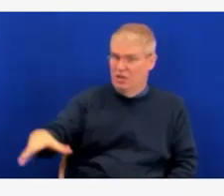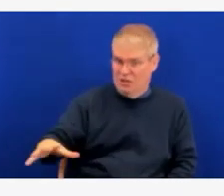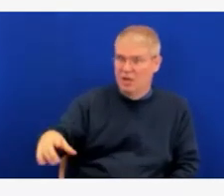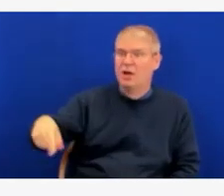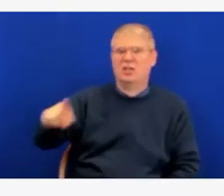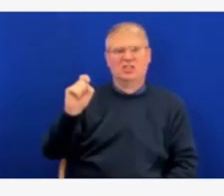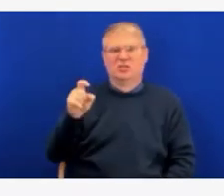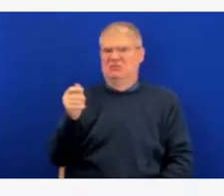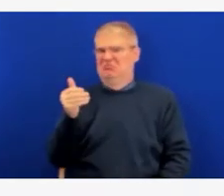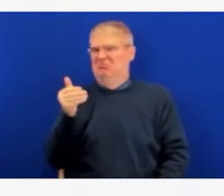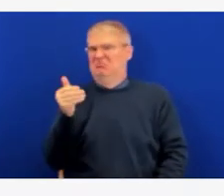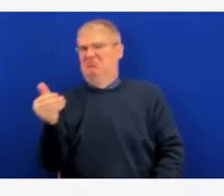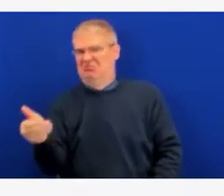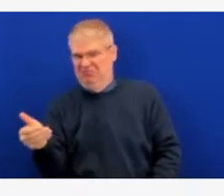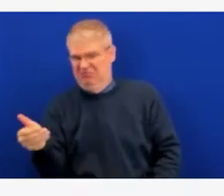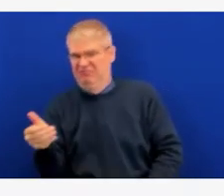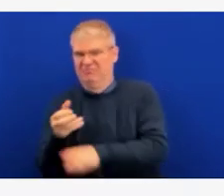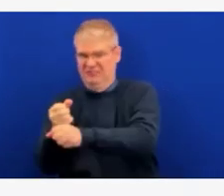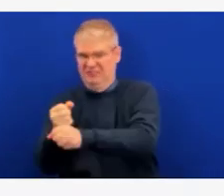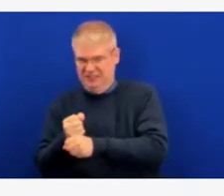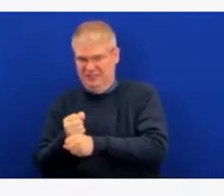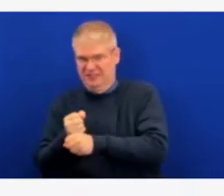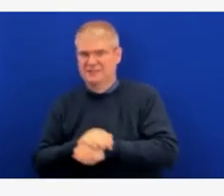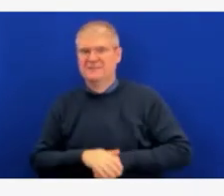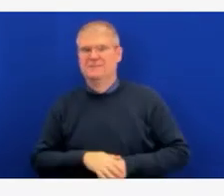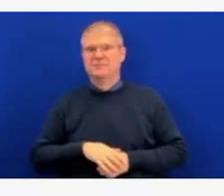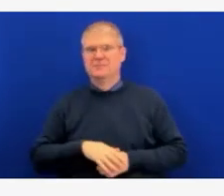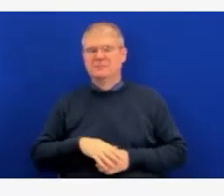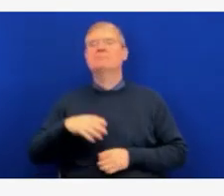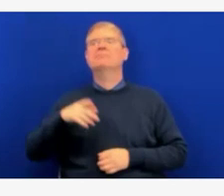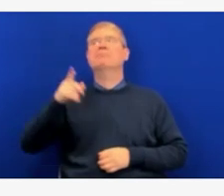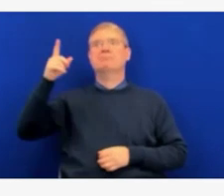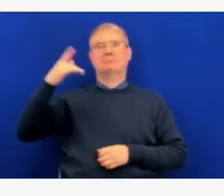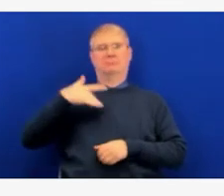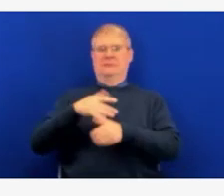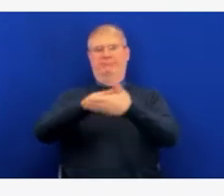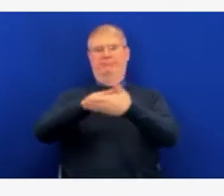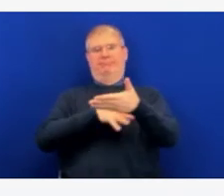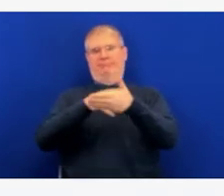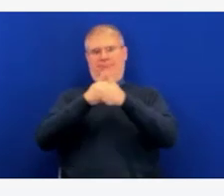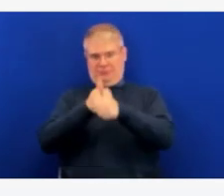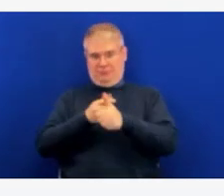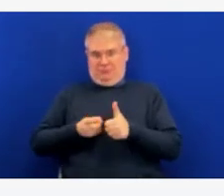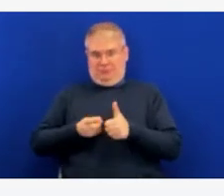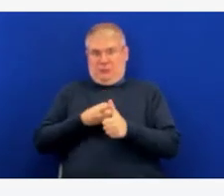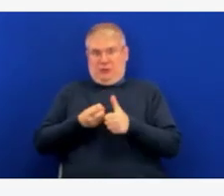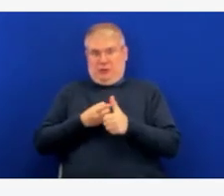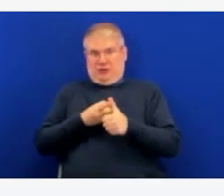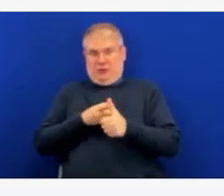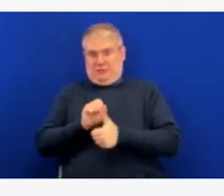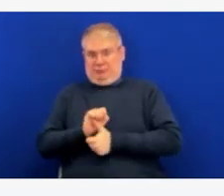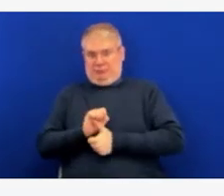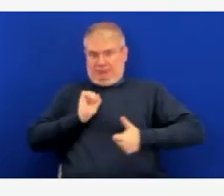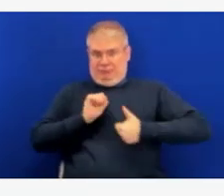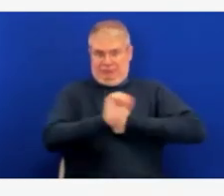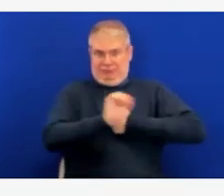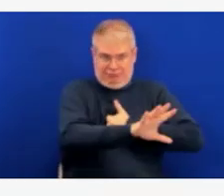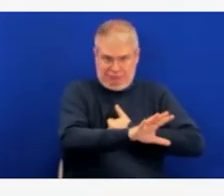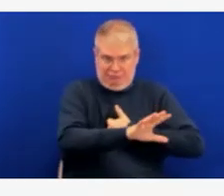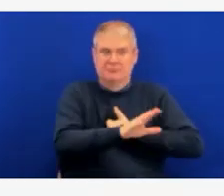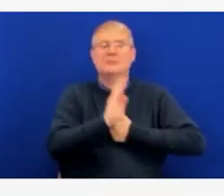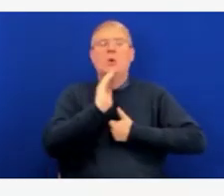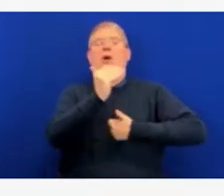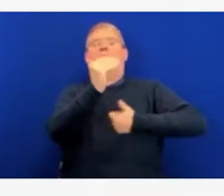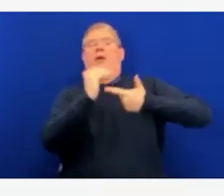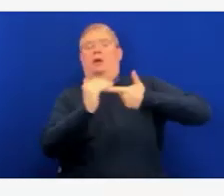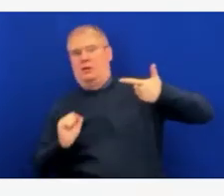throughout this week. We expect that all of Idaho's pre-ordered pediatric vaccine orders to arrive in Idaho no later than